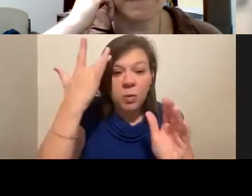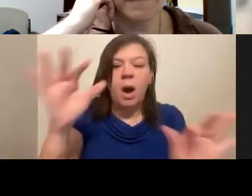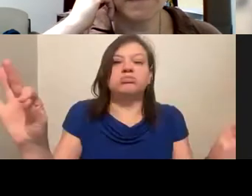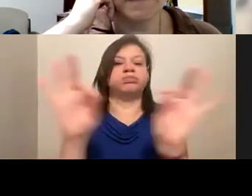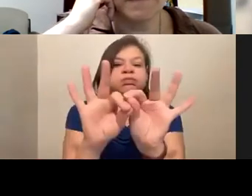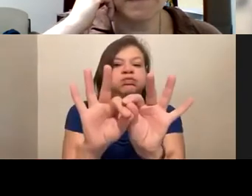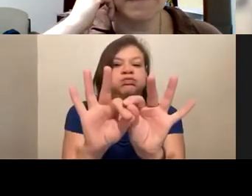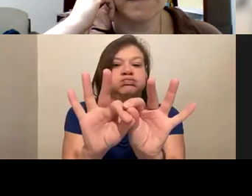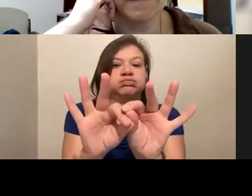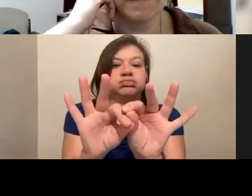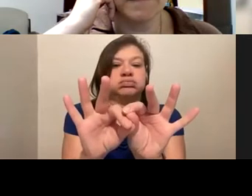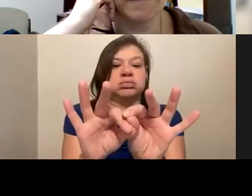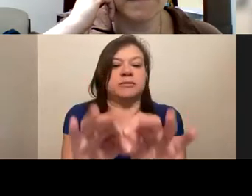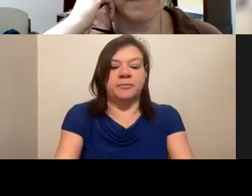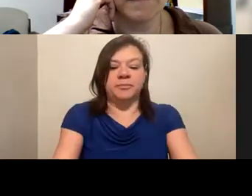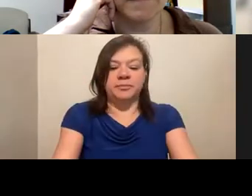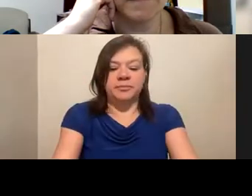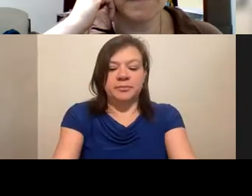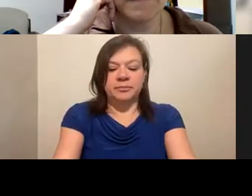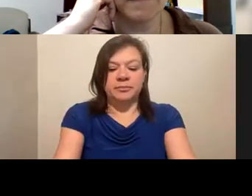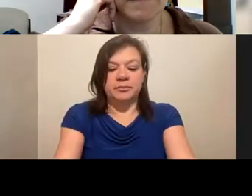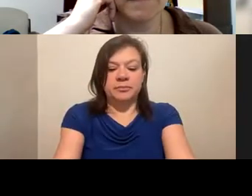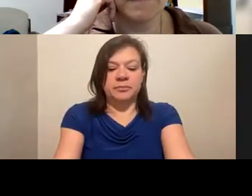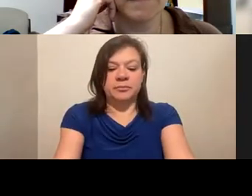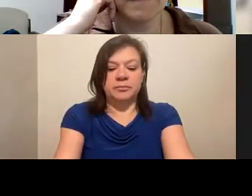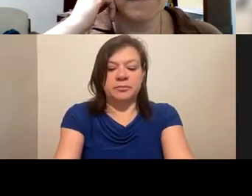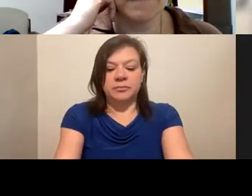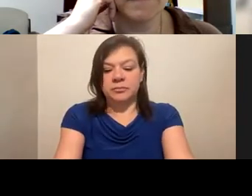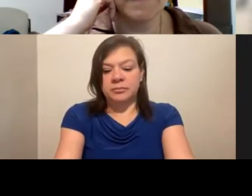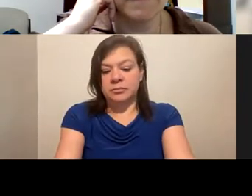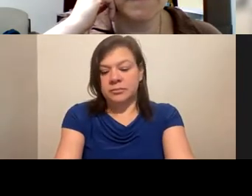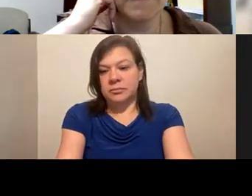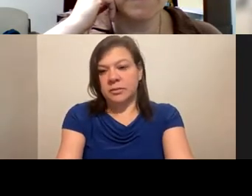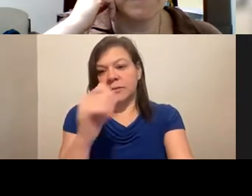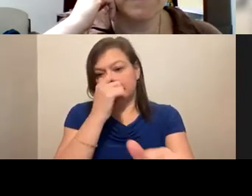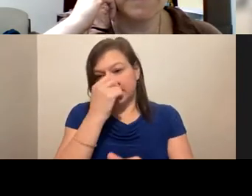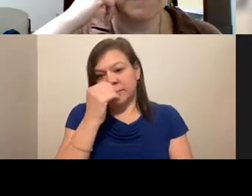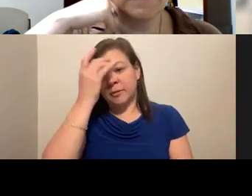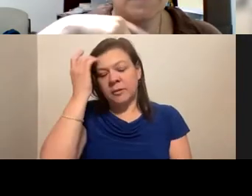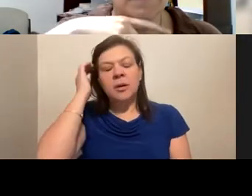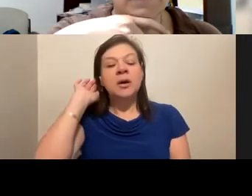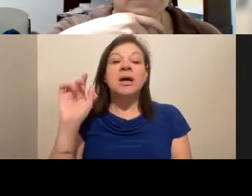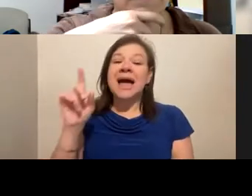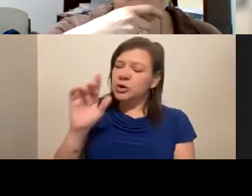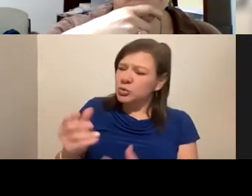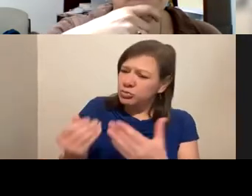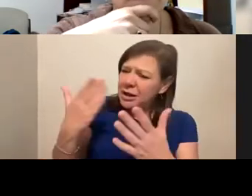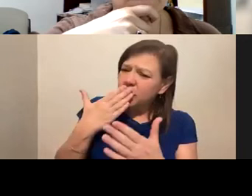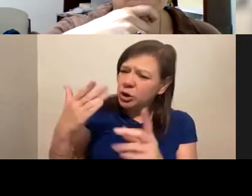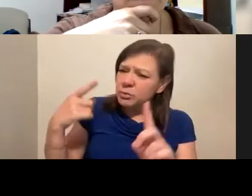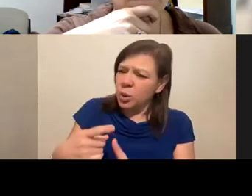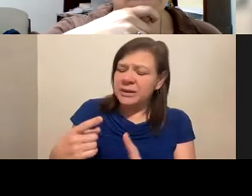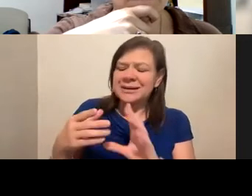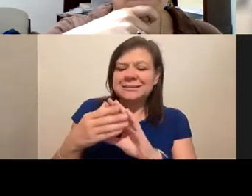So Annie, you bring up that a really great point and something that I know that smaller organizations,